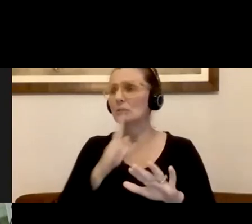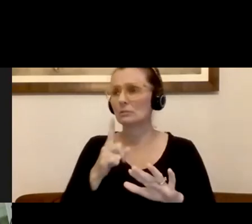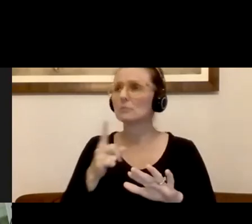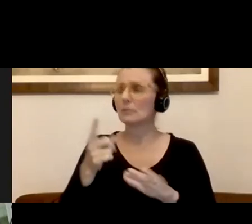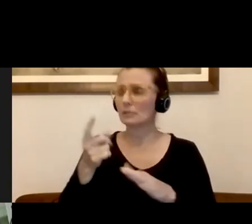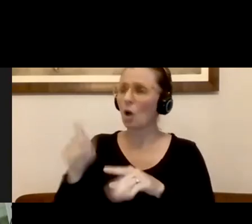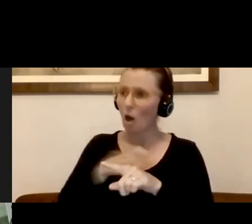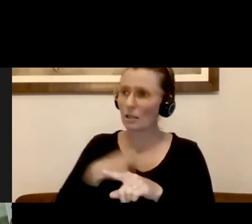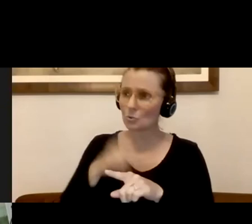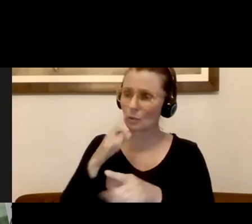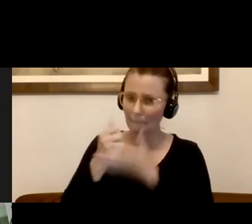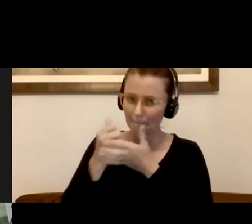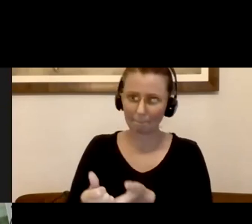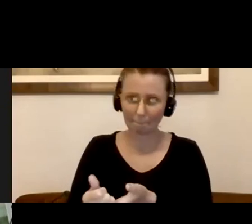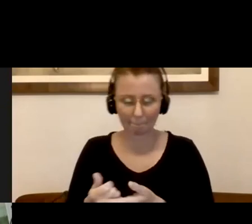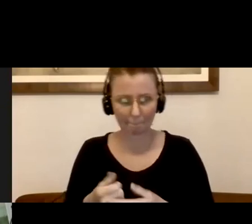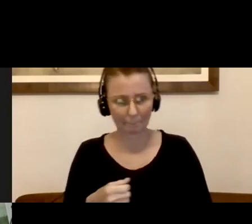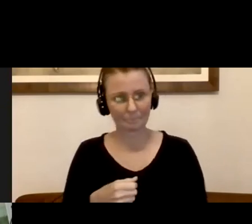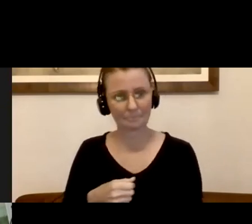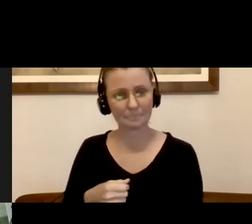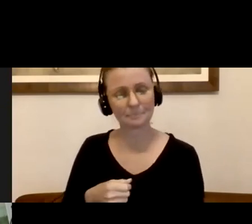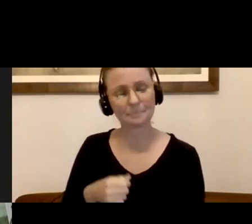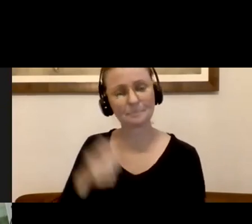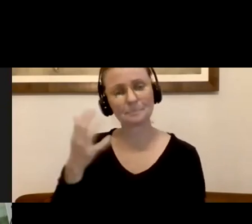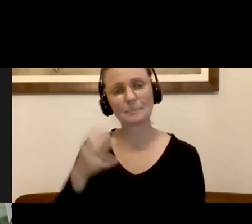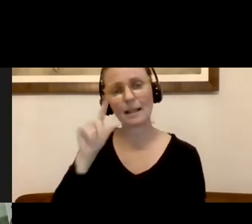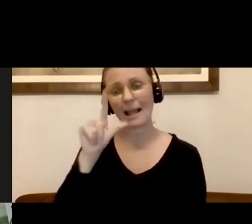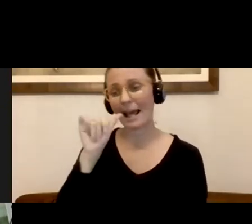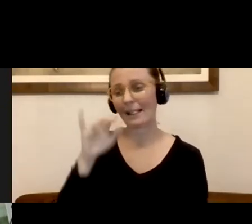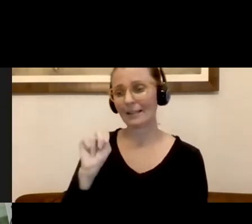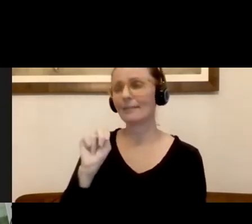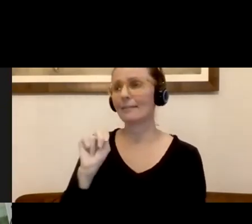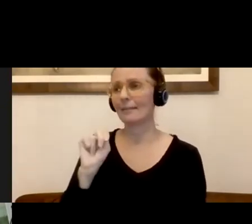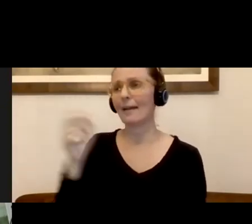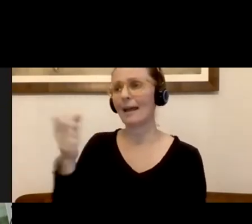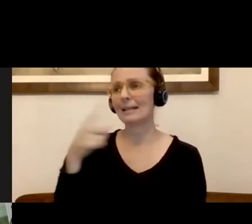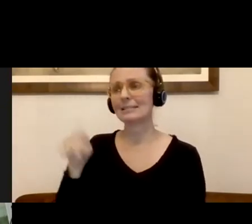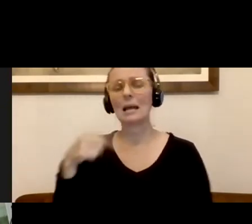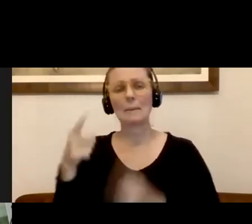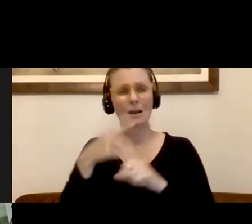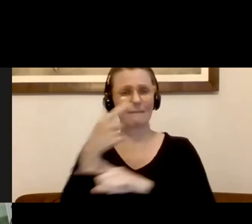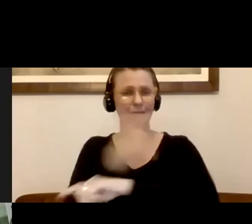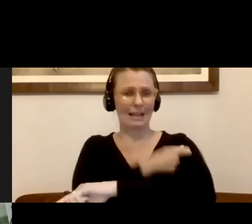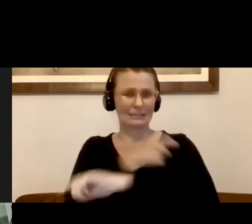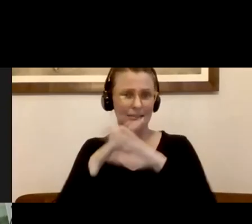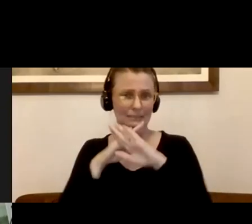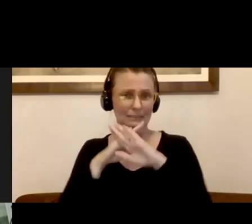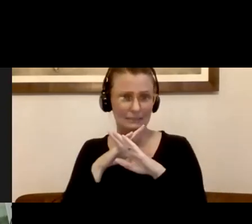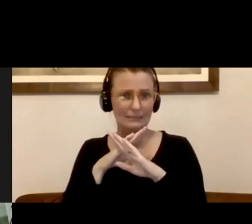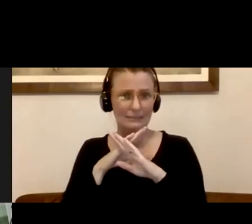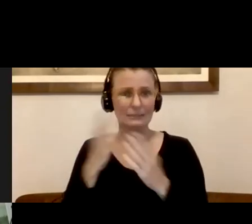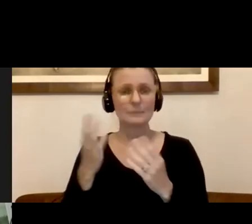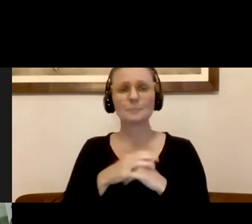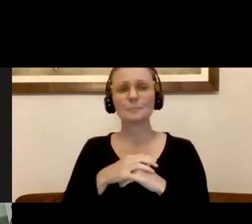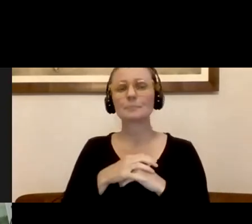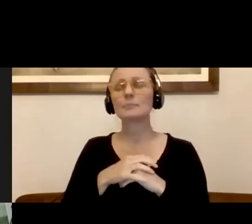thank you for the question. Alan Biggin, um, submitted a question around vaccines, similar to this, but when a vaccine, it's about accessibility and access.